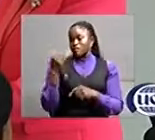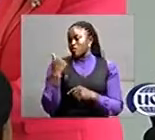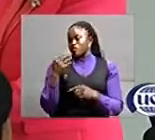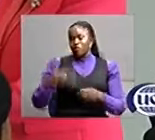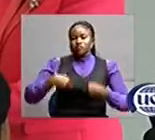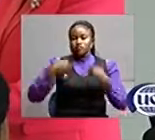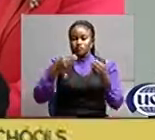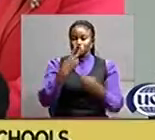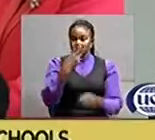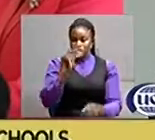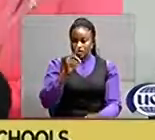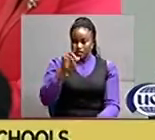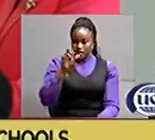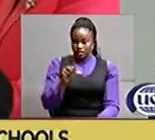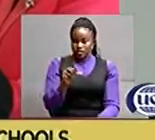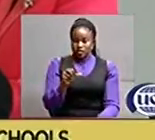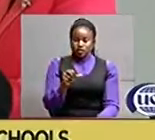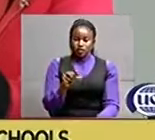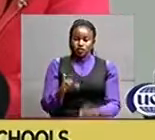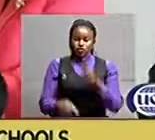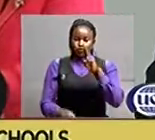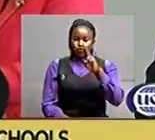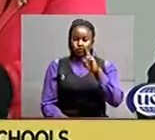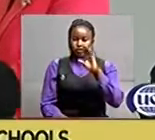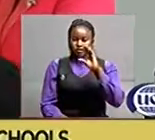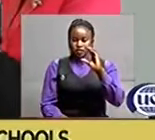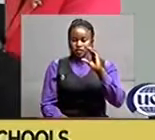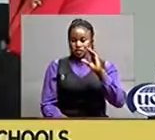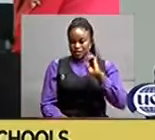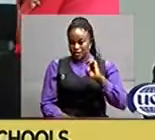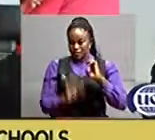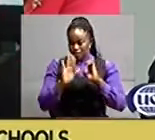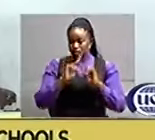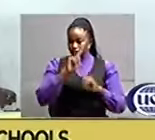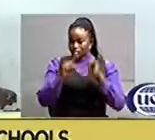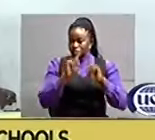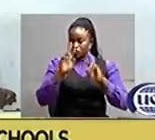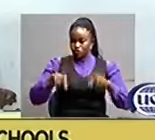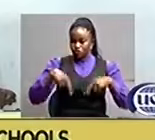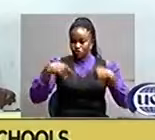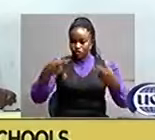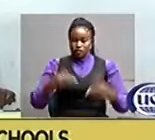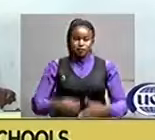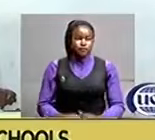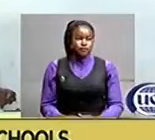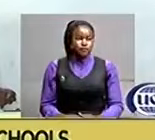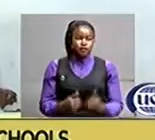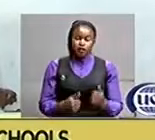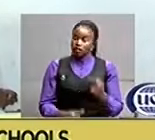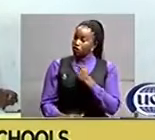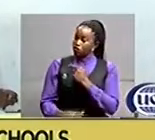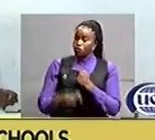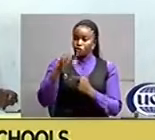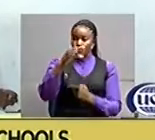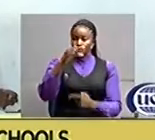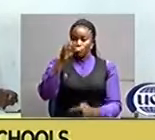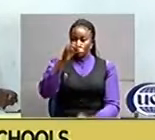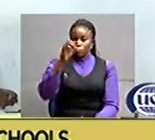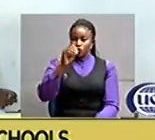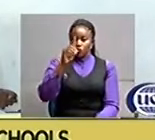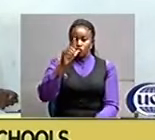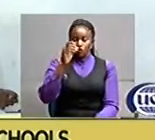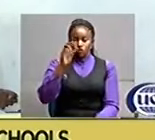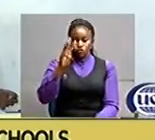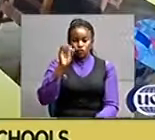2019 Uganda Certificate of Education examination results. Njamuhashi Godwin, a student with